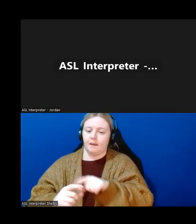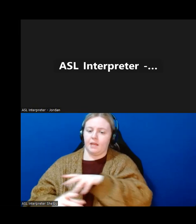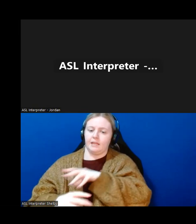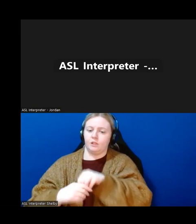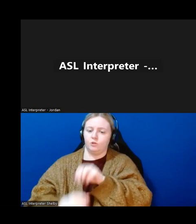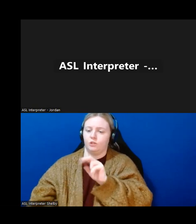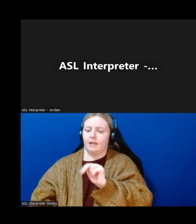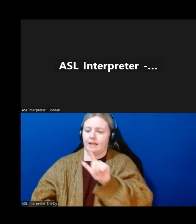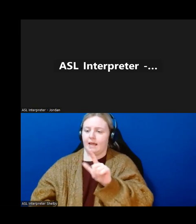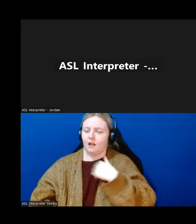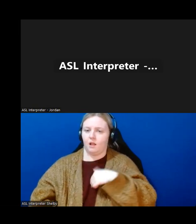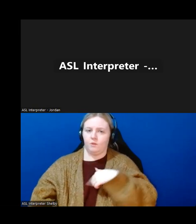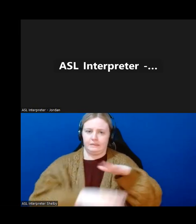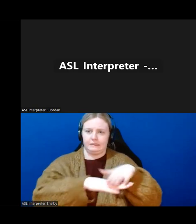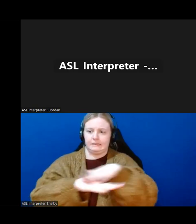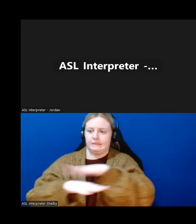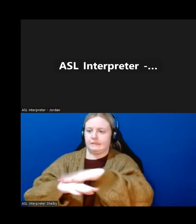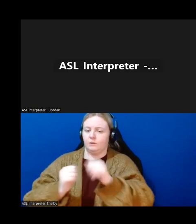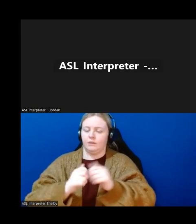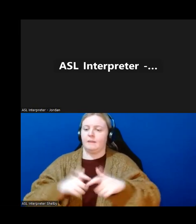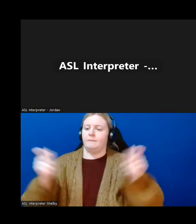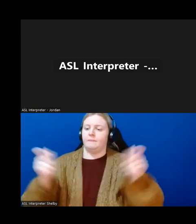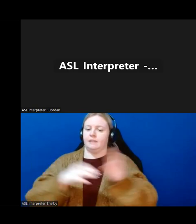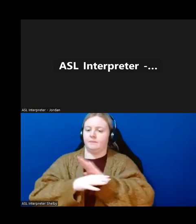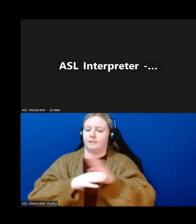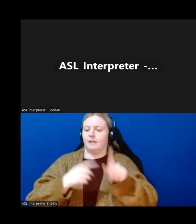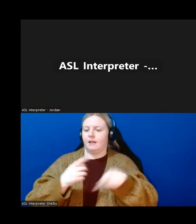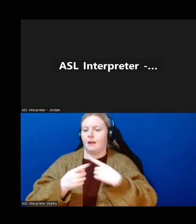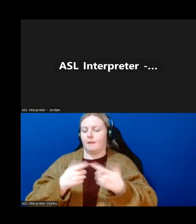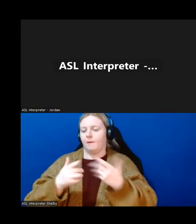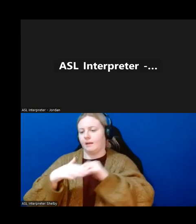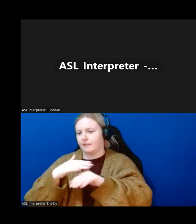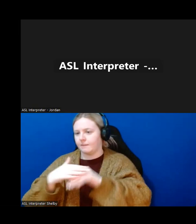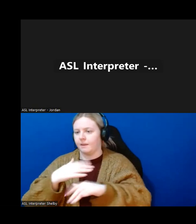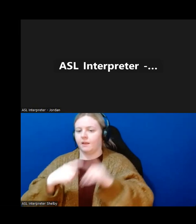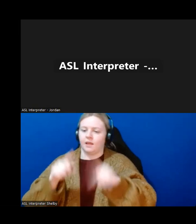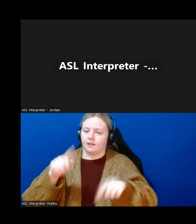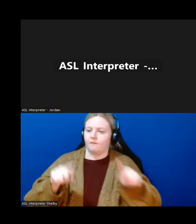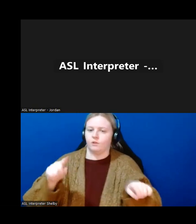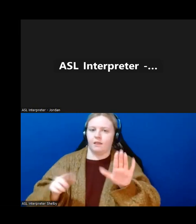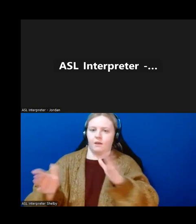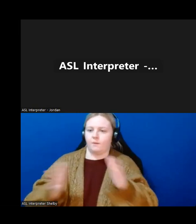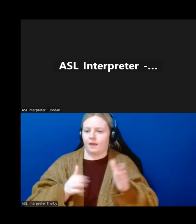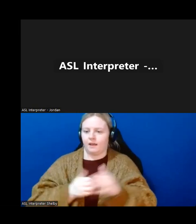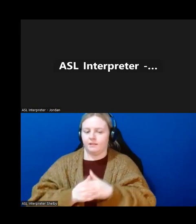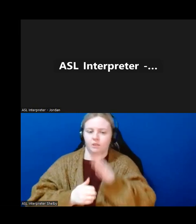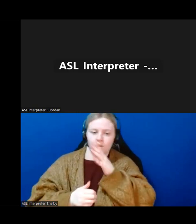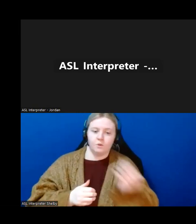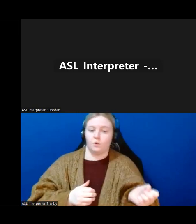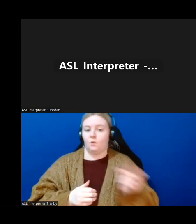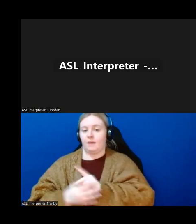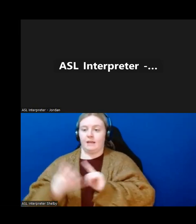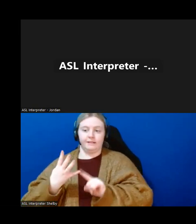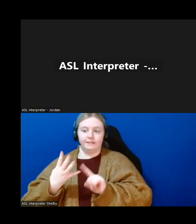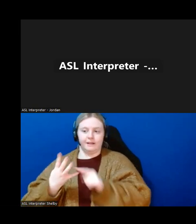most of the larger corporations now on their accessibility and diversity plans. I'll jump back to member services because,